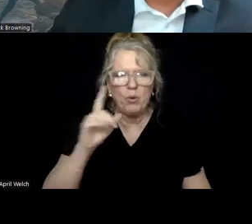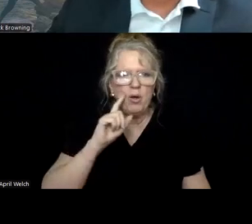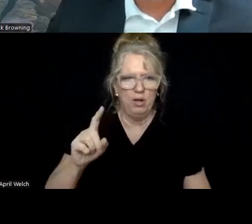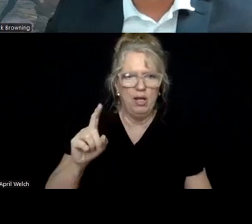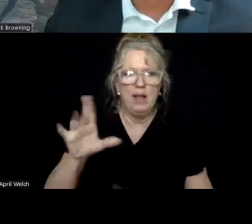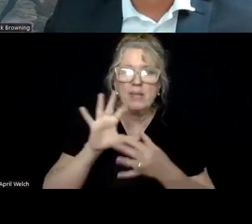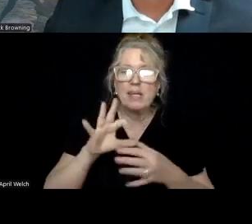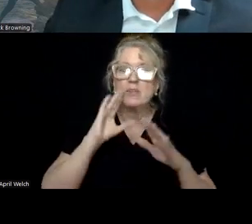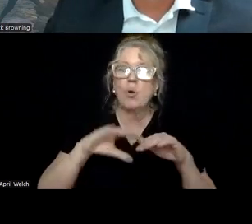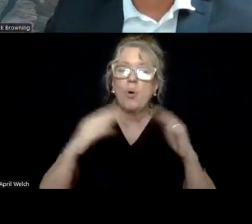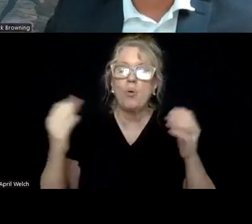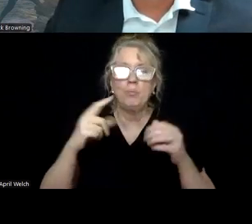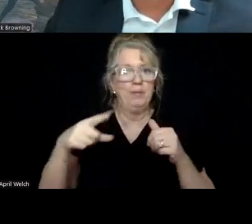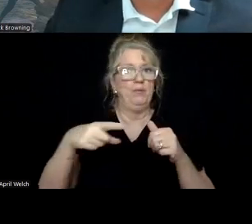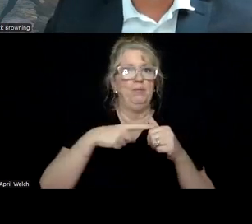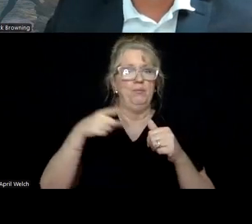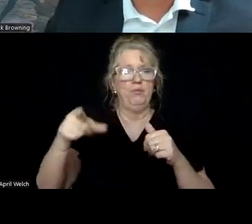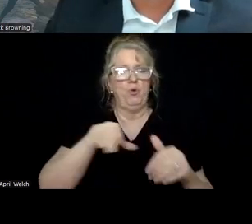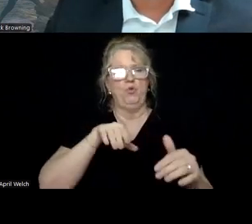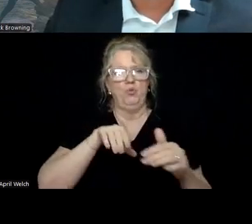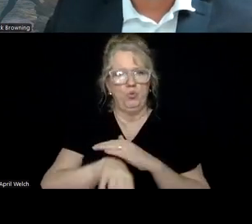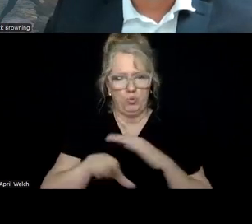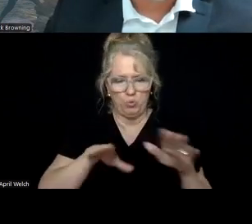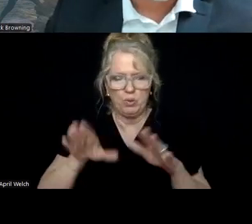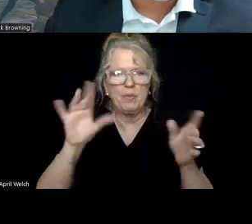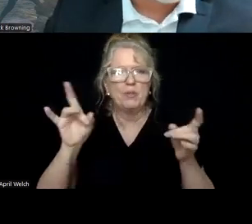the county's first walk-in crisis care center.